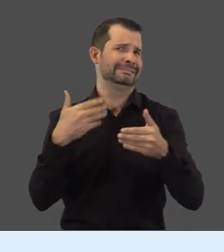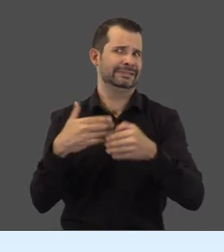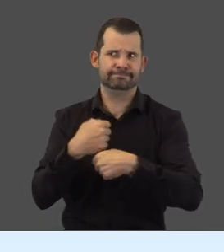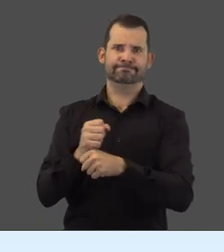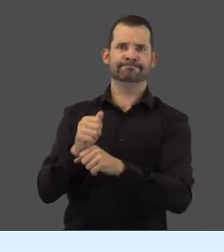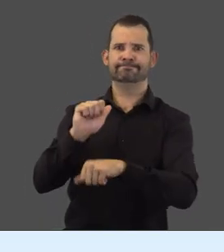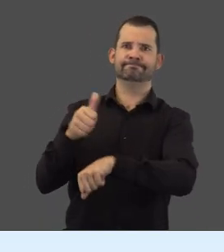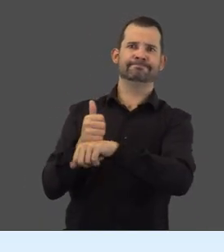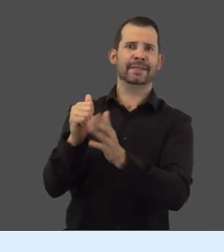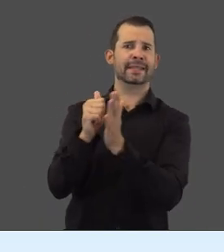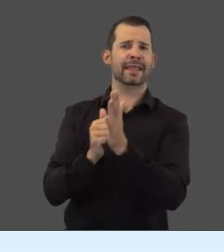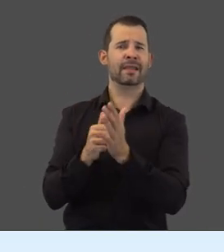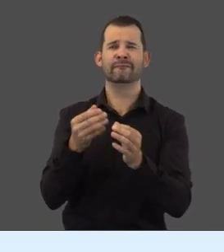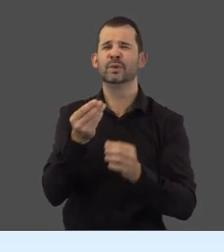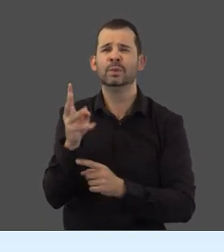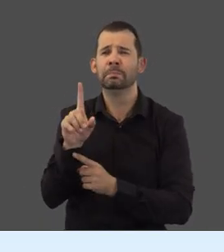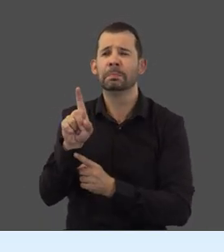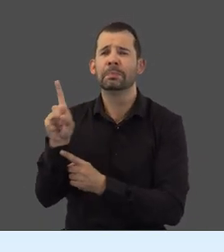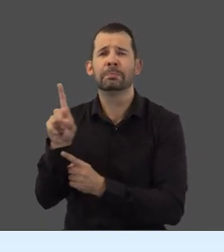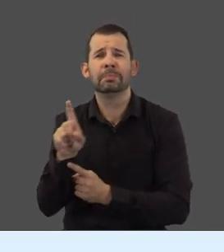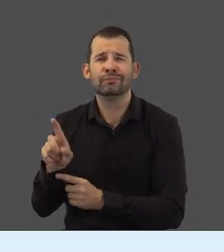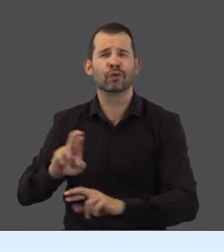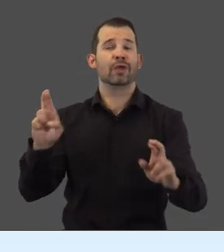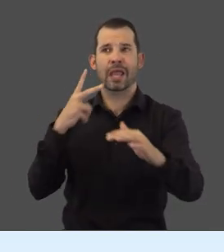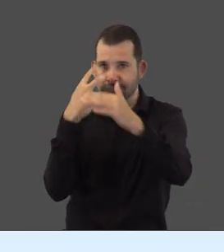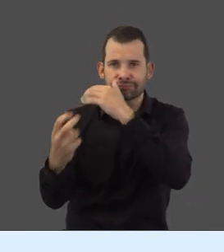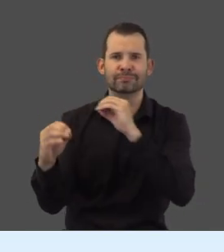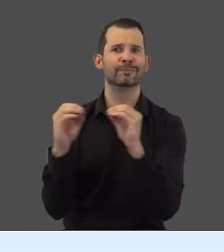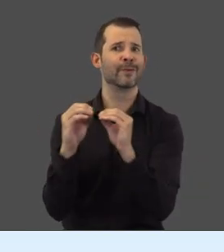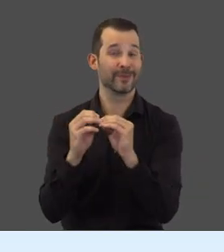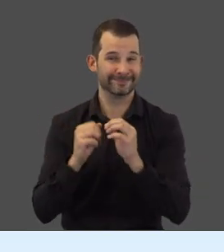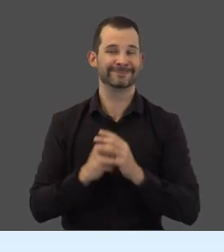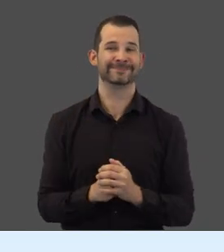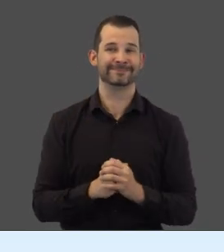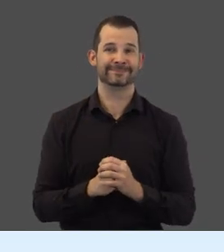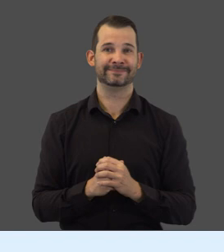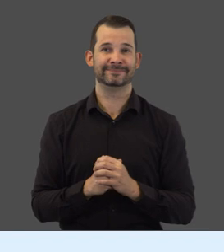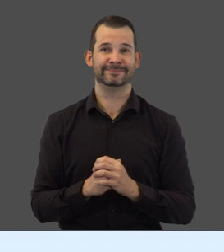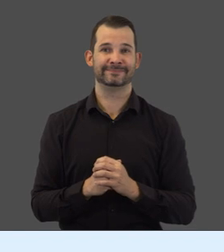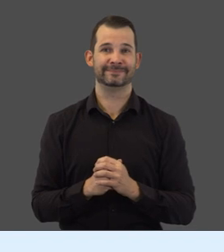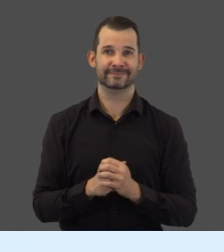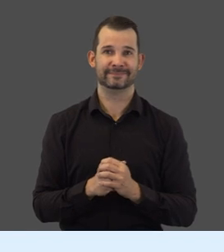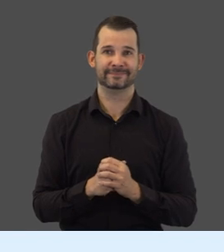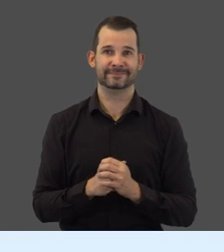It's easy to create an account. In just a few clicks, you'll be ready to explore more.